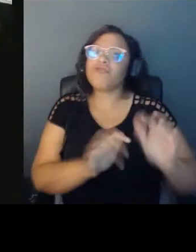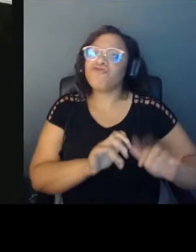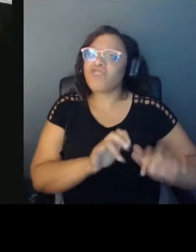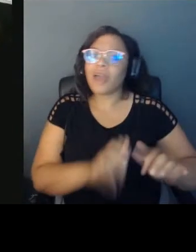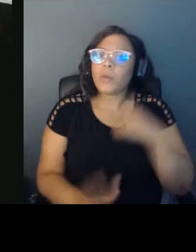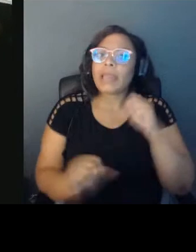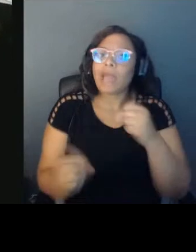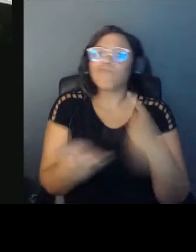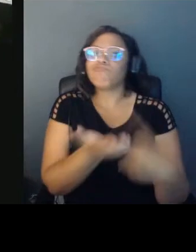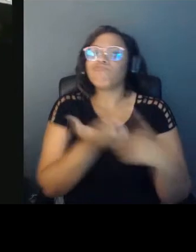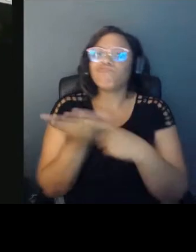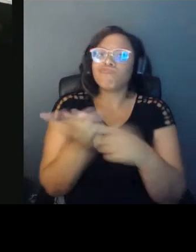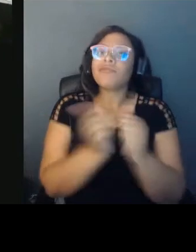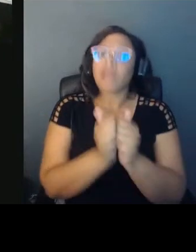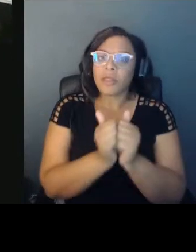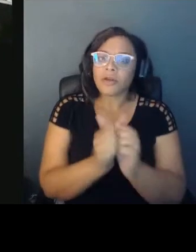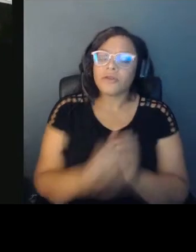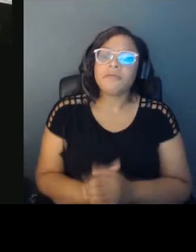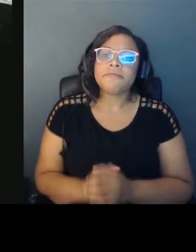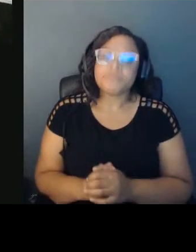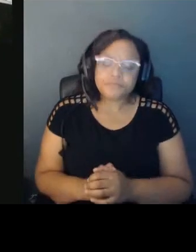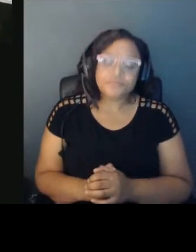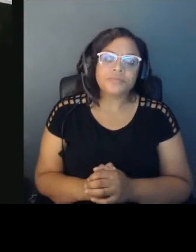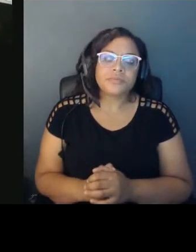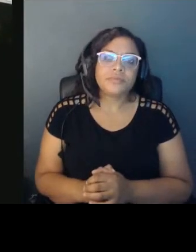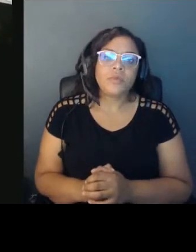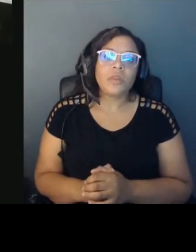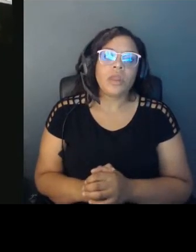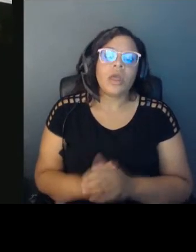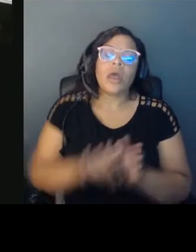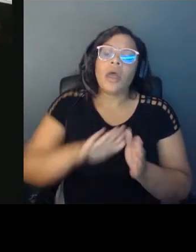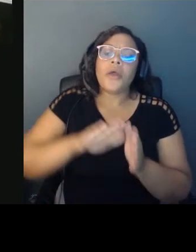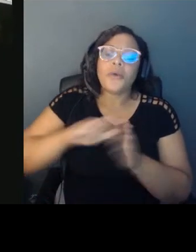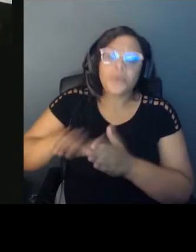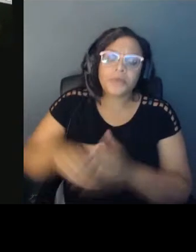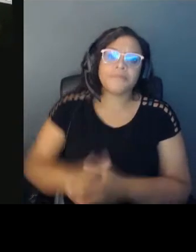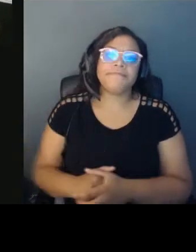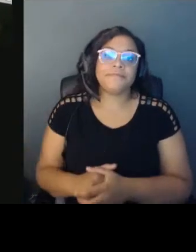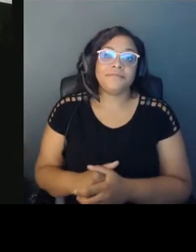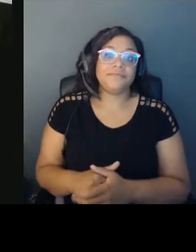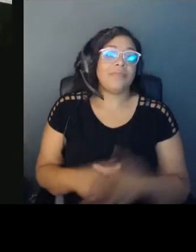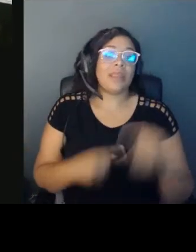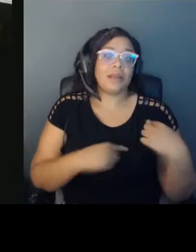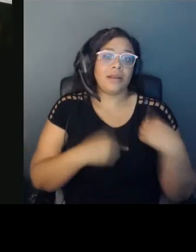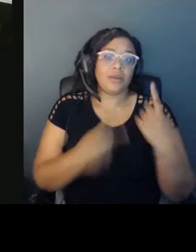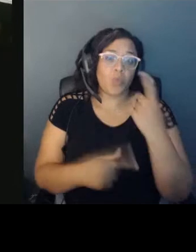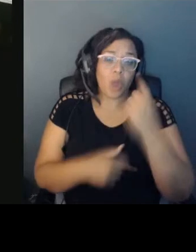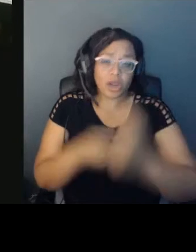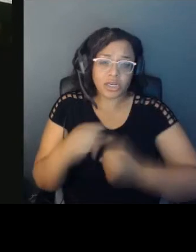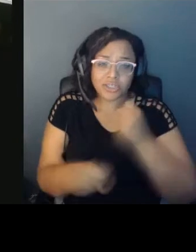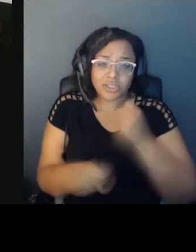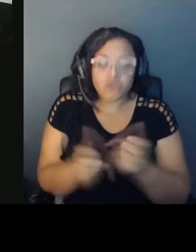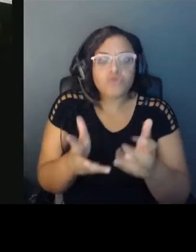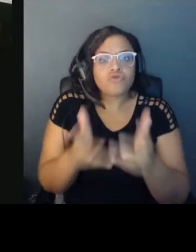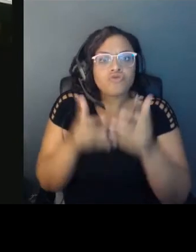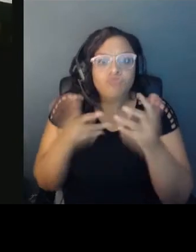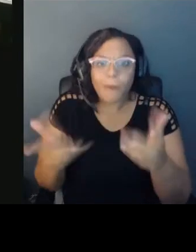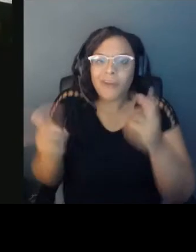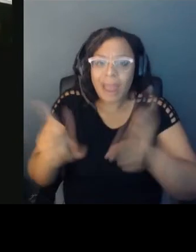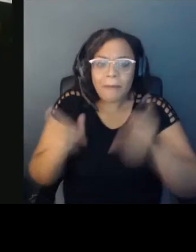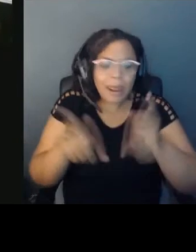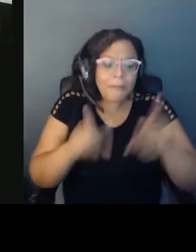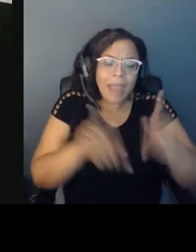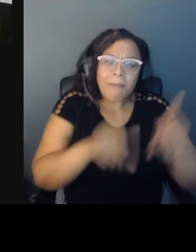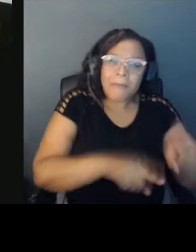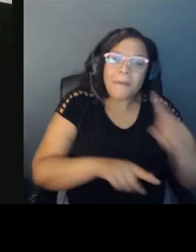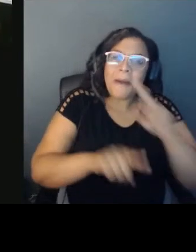that being said, I mean, this year, so much has happened. And yet it seems in some ways that little has happened.